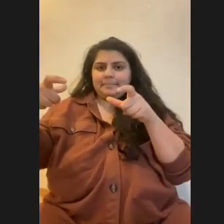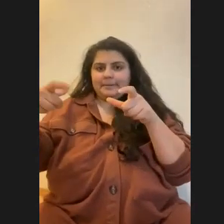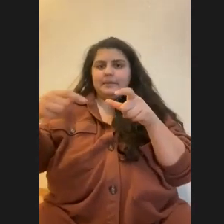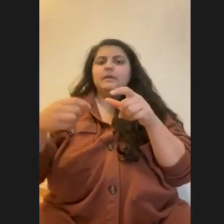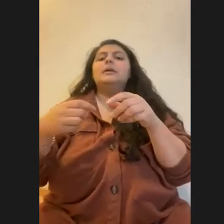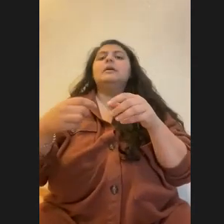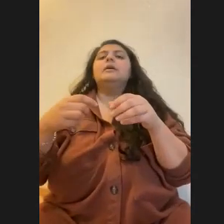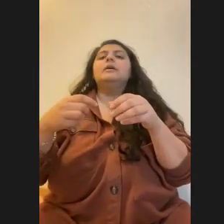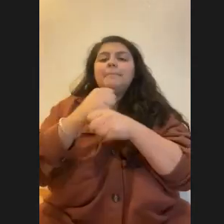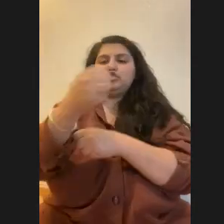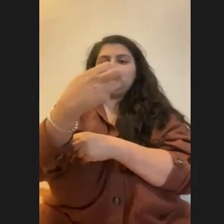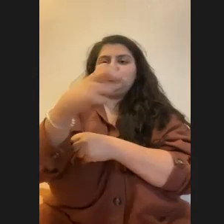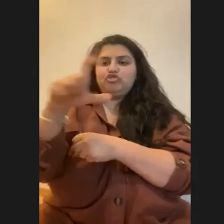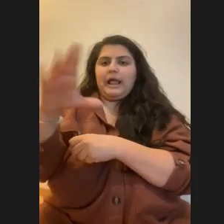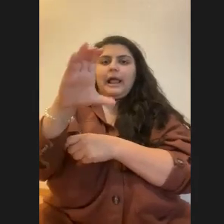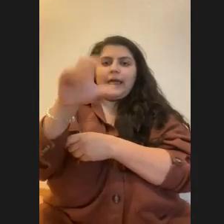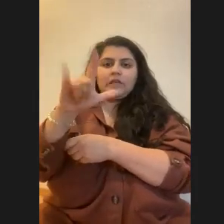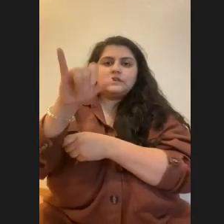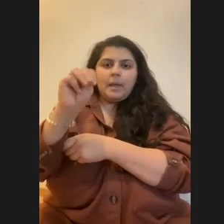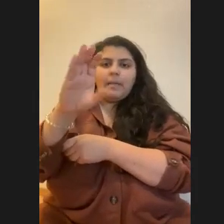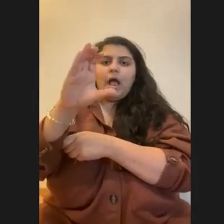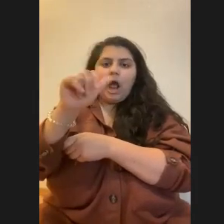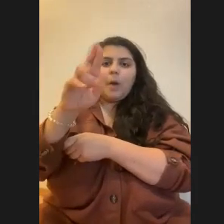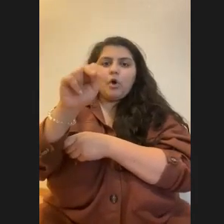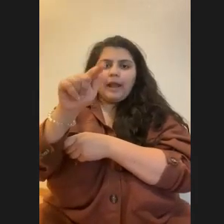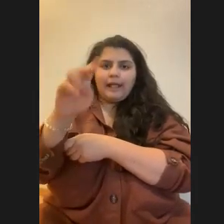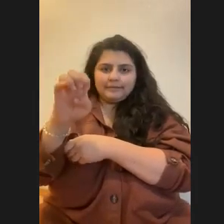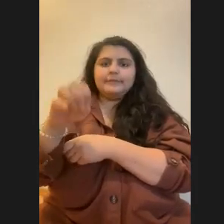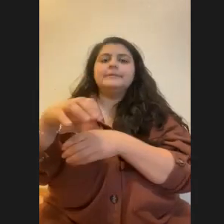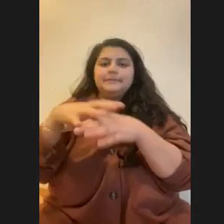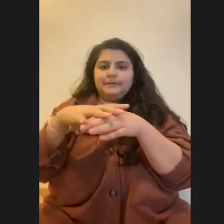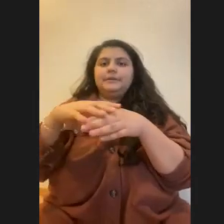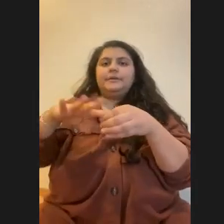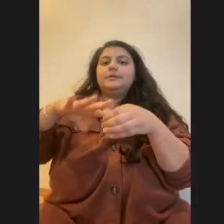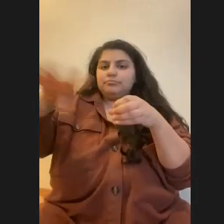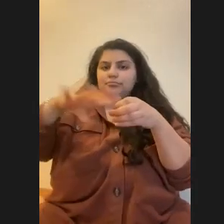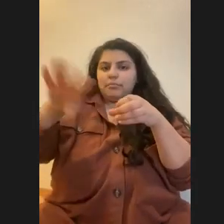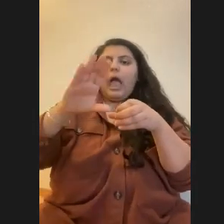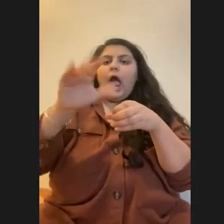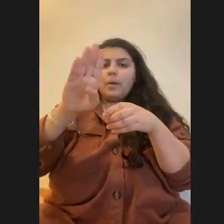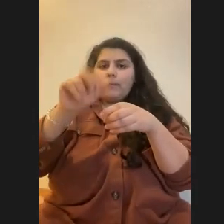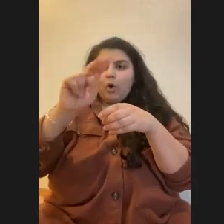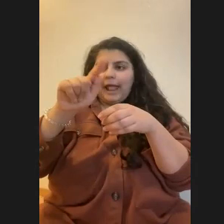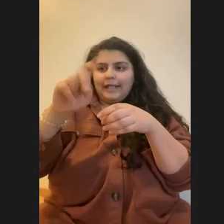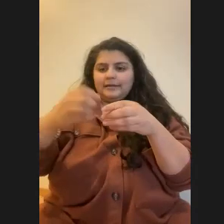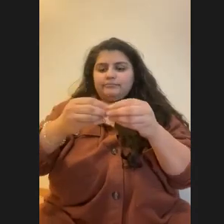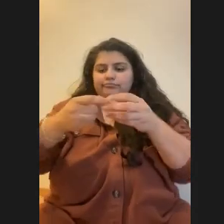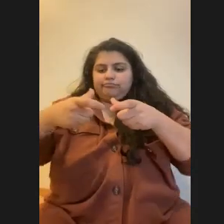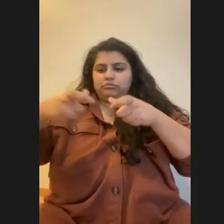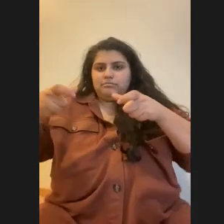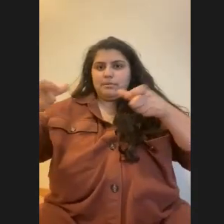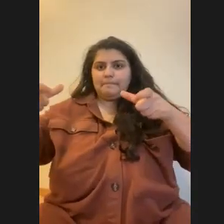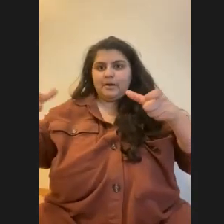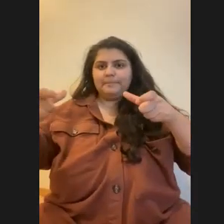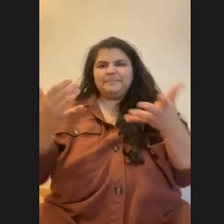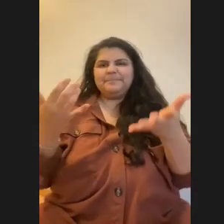carbonate shells every year. It'll like deposits and calcium or some carbonate. And then it just gets wider. I don't know